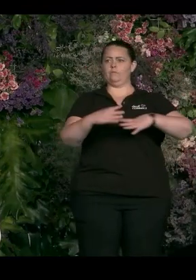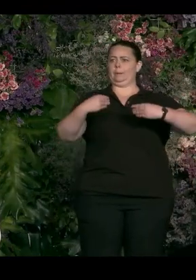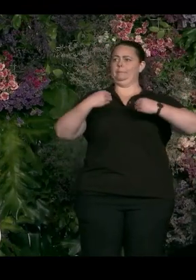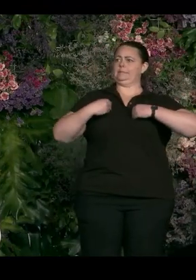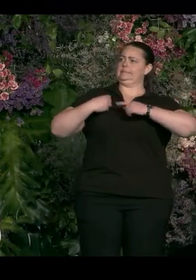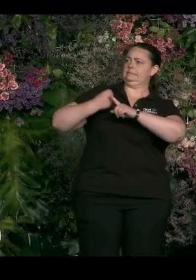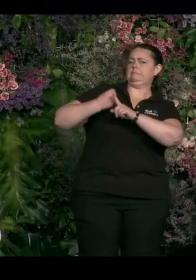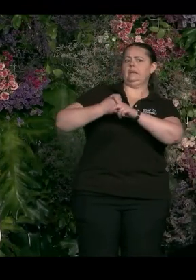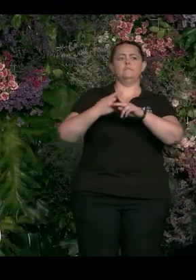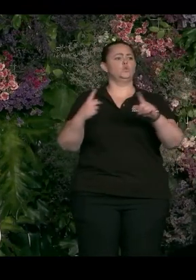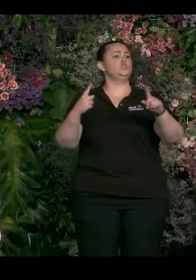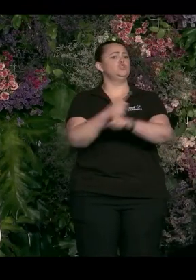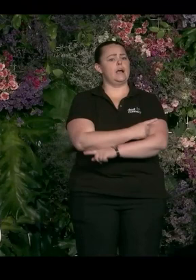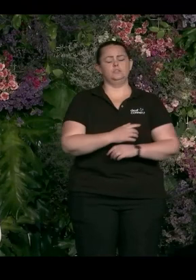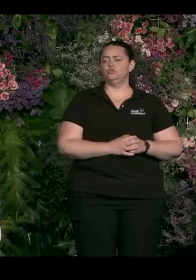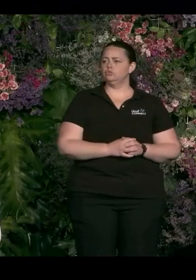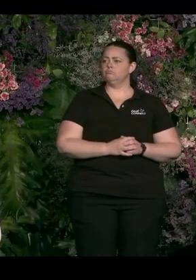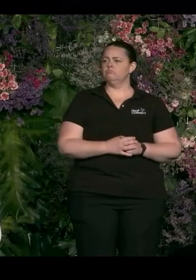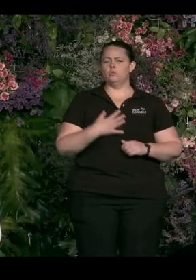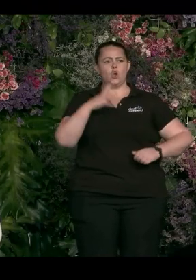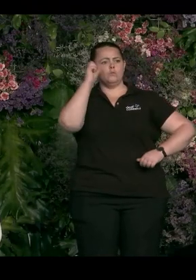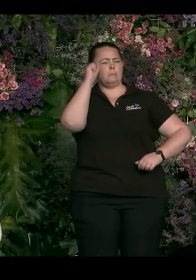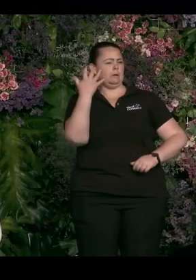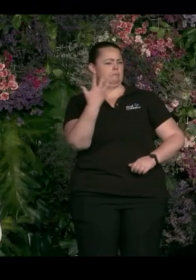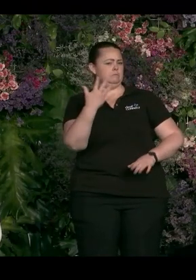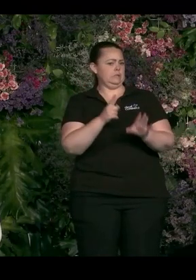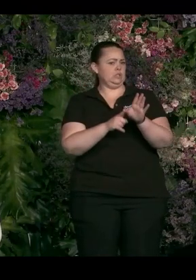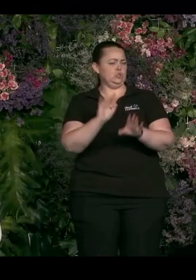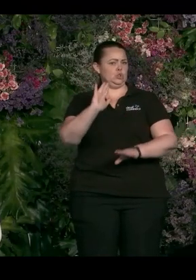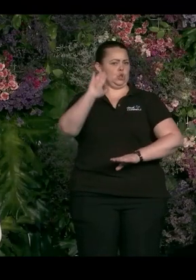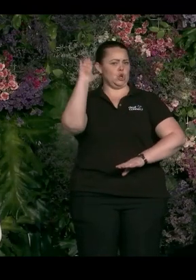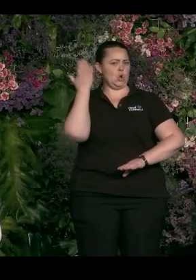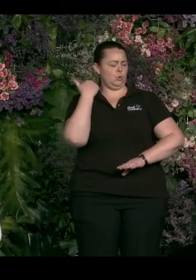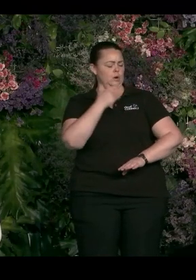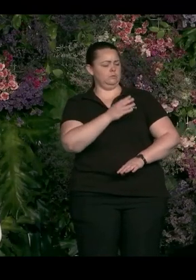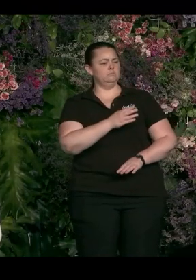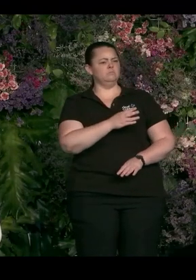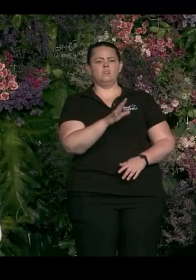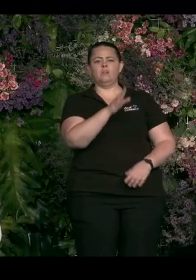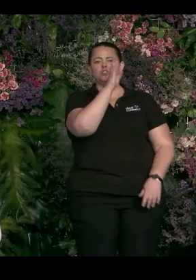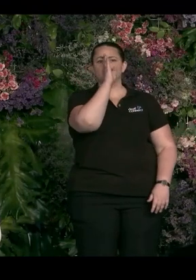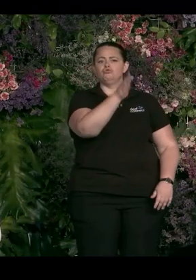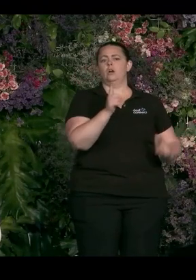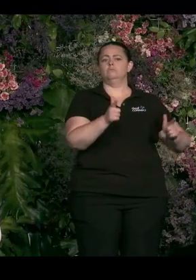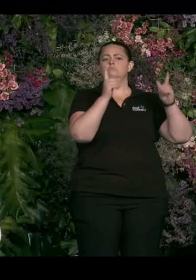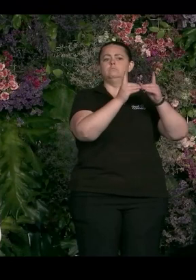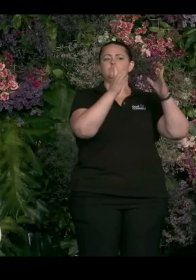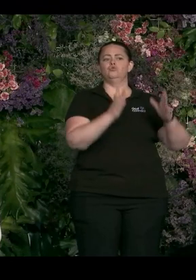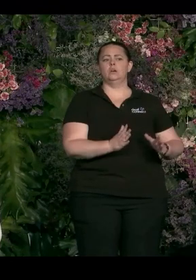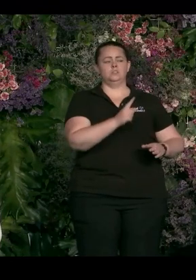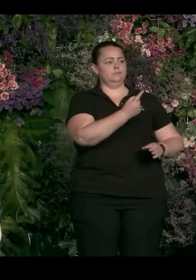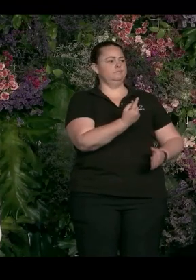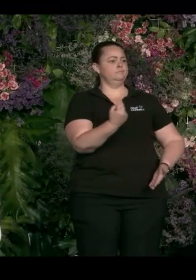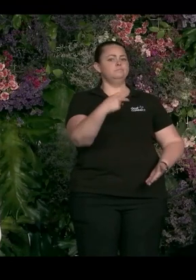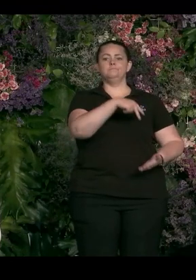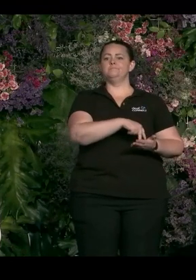Sachs function actually about 15 years ago where the very straight managing directors stood up and said,